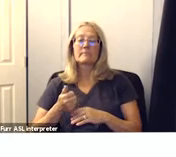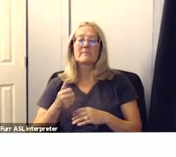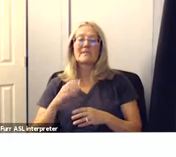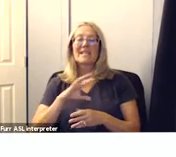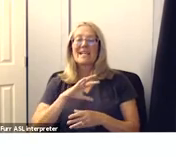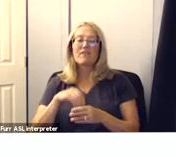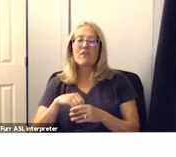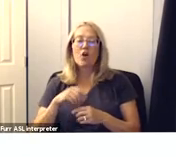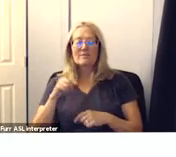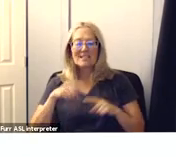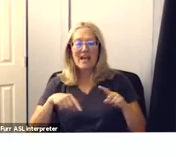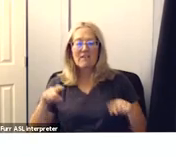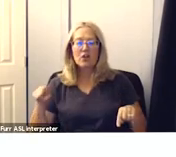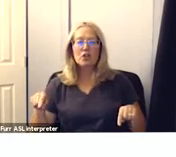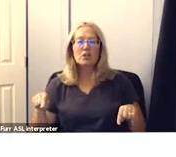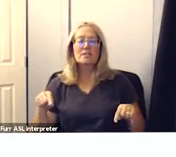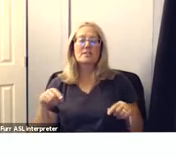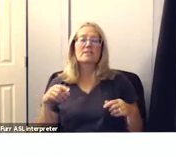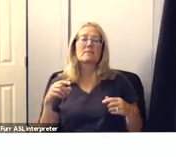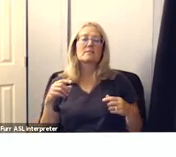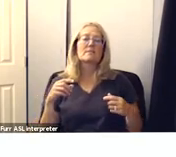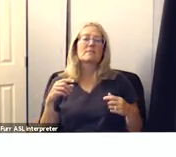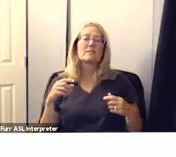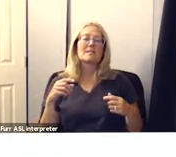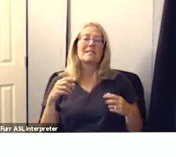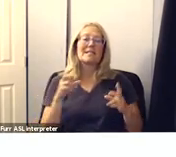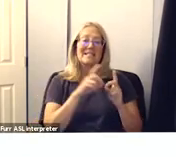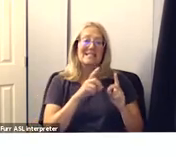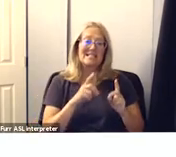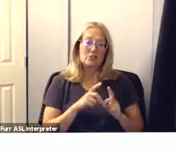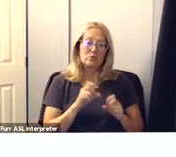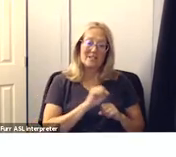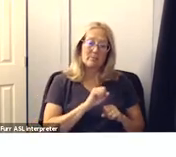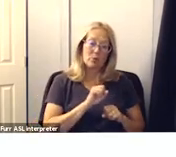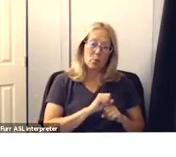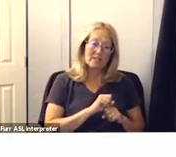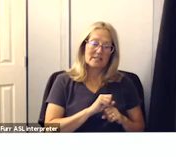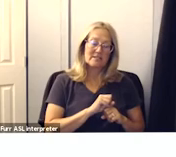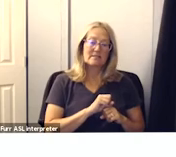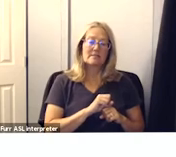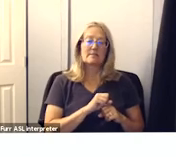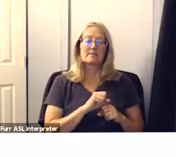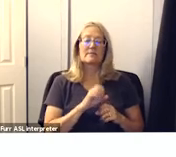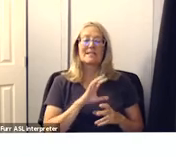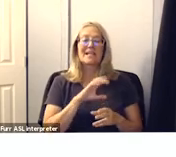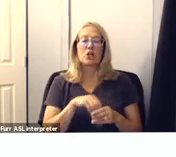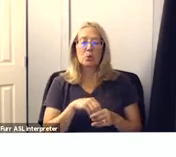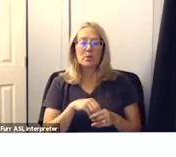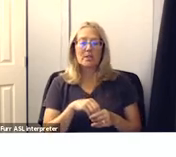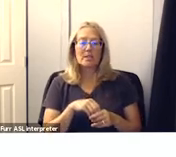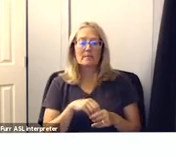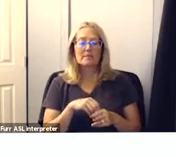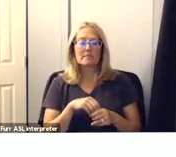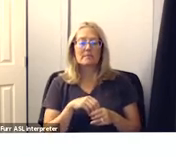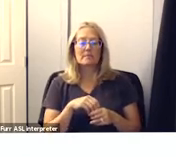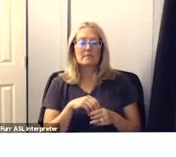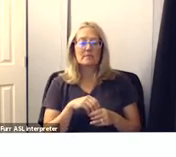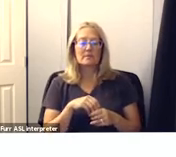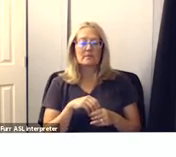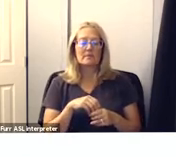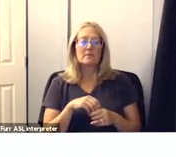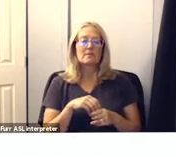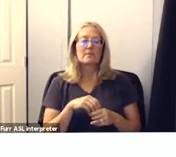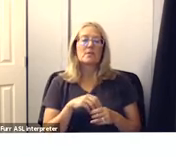diverse cross-section of district employees um this included um assistant